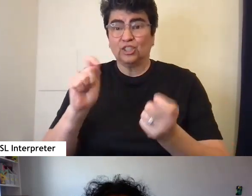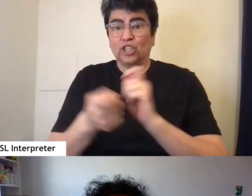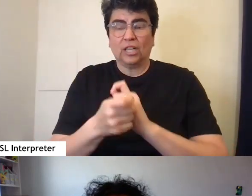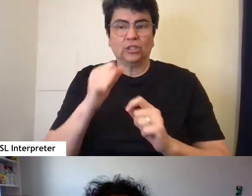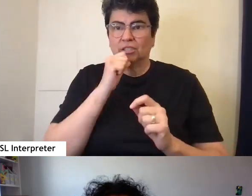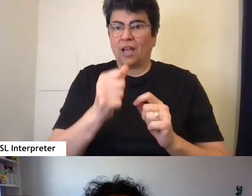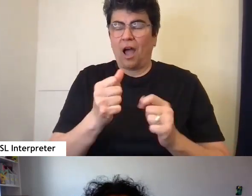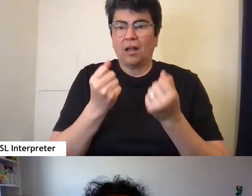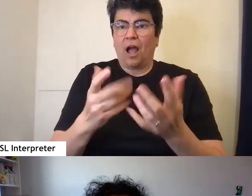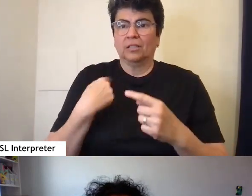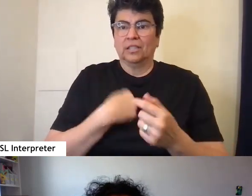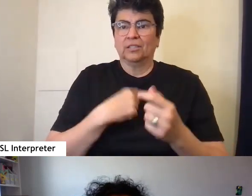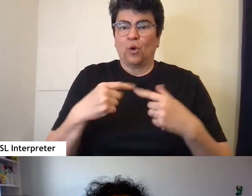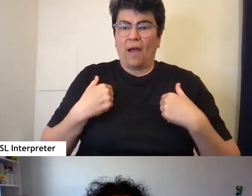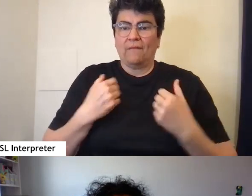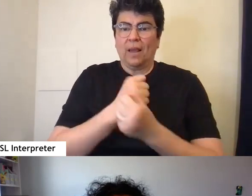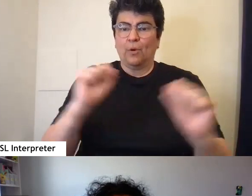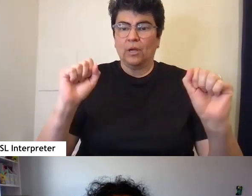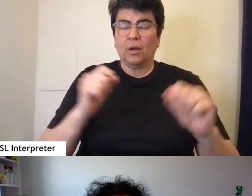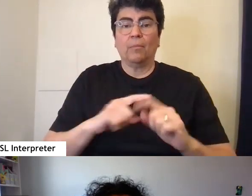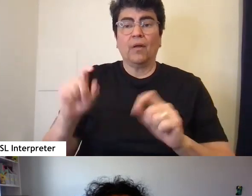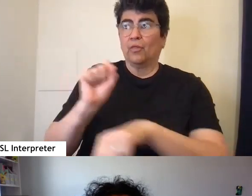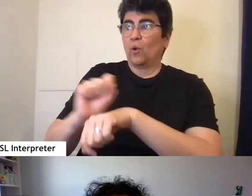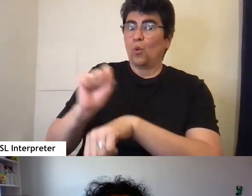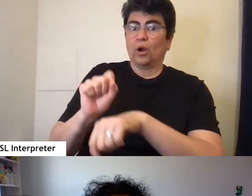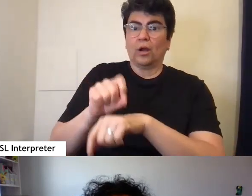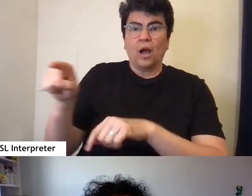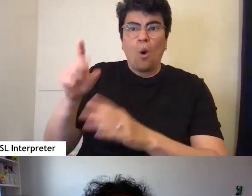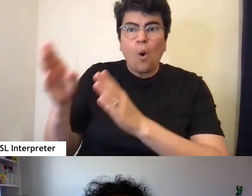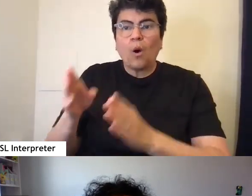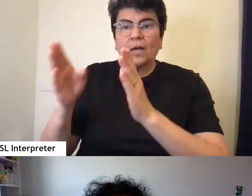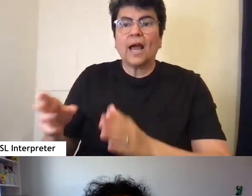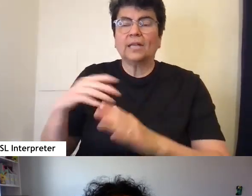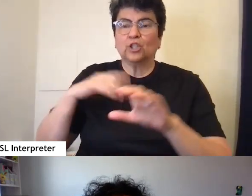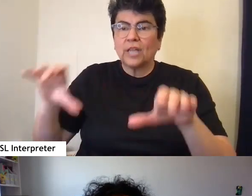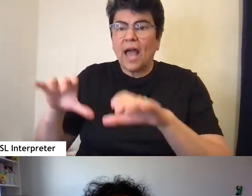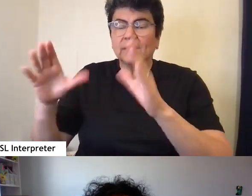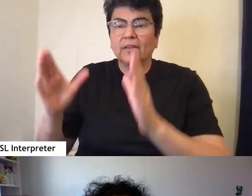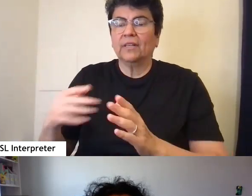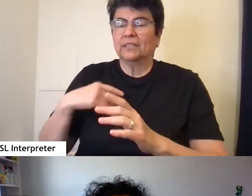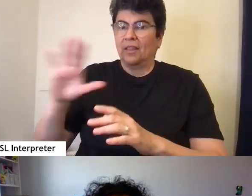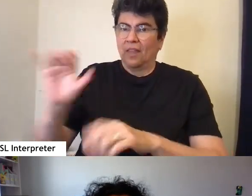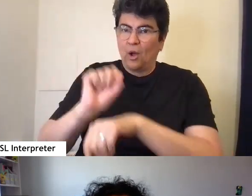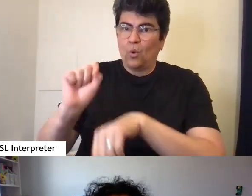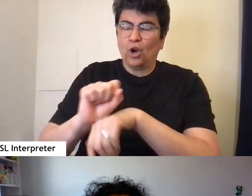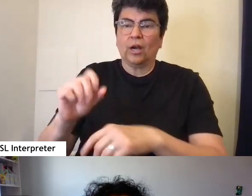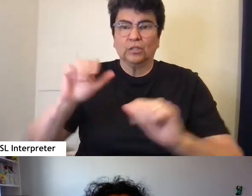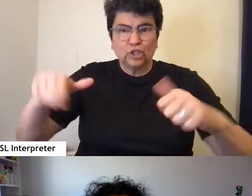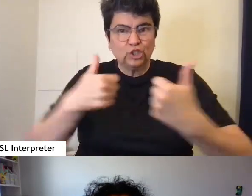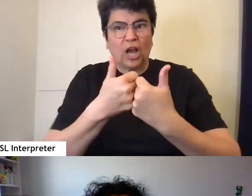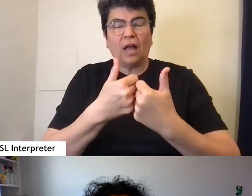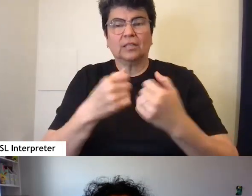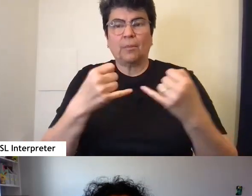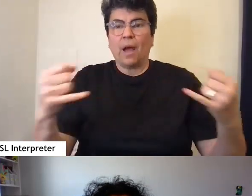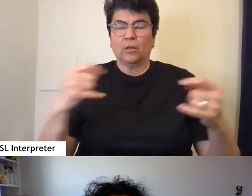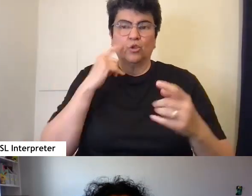And the work of organizers and activists is often to challenge the bounds of what becomes possible. I know that I